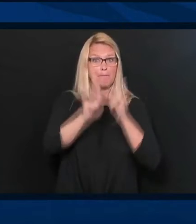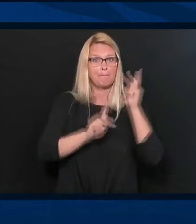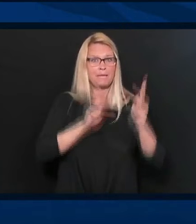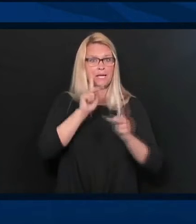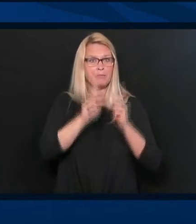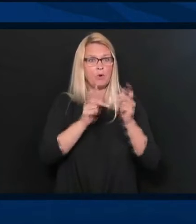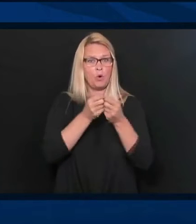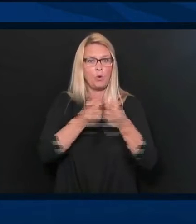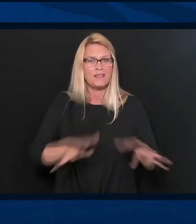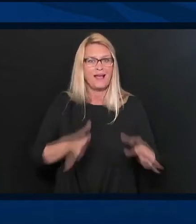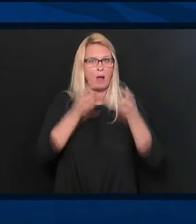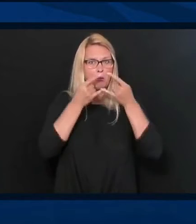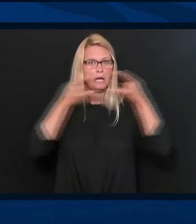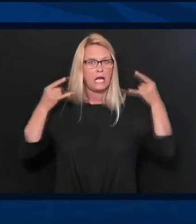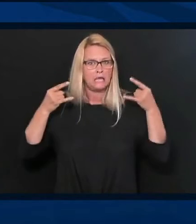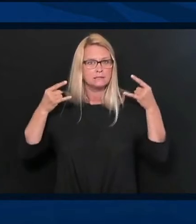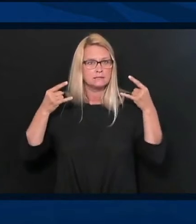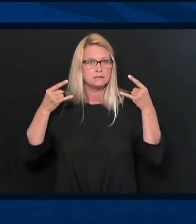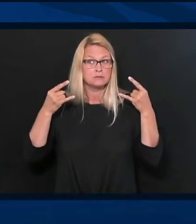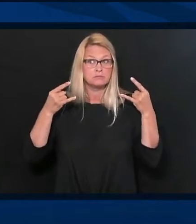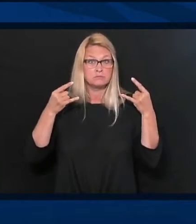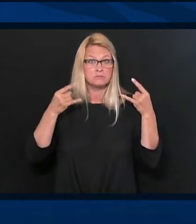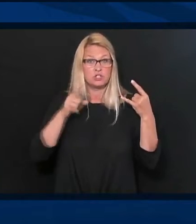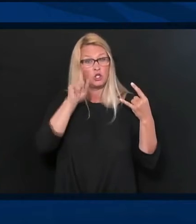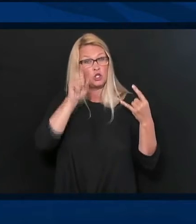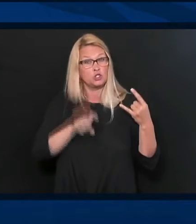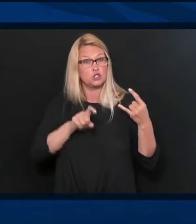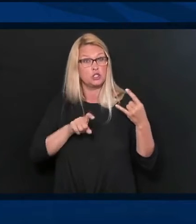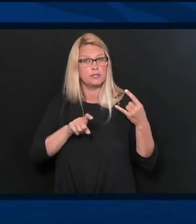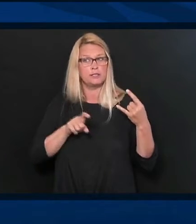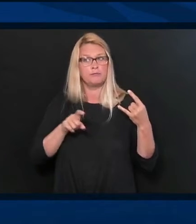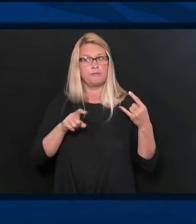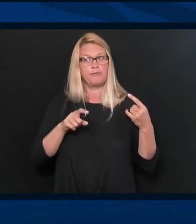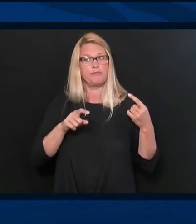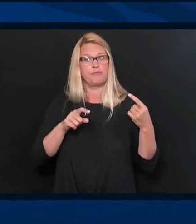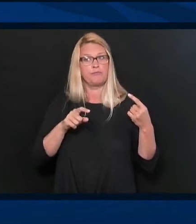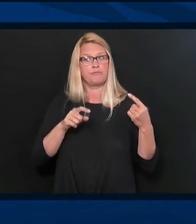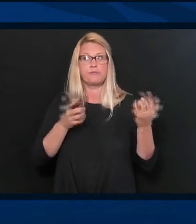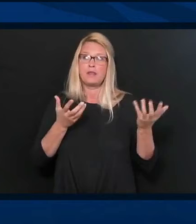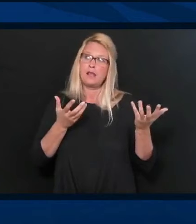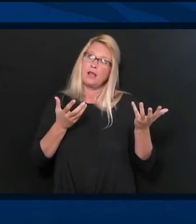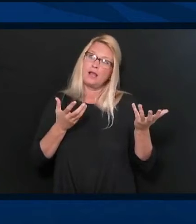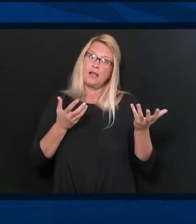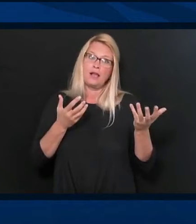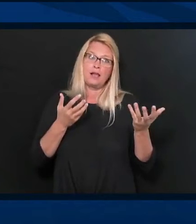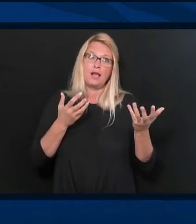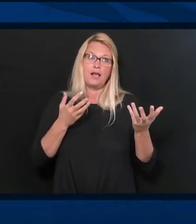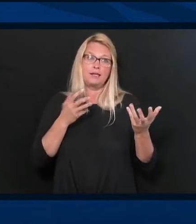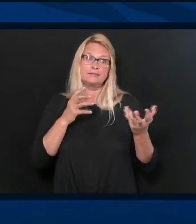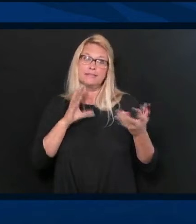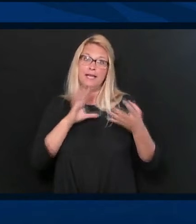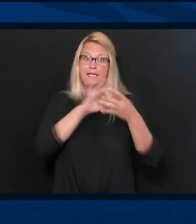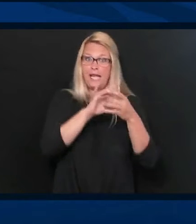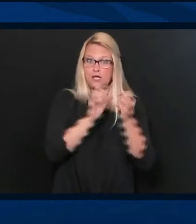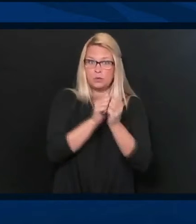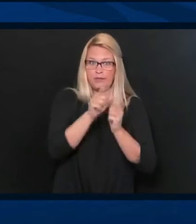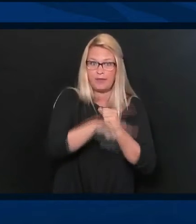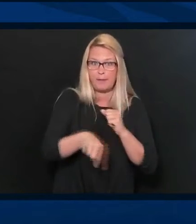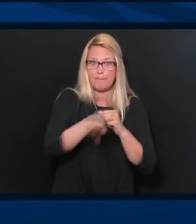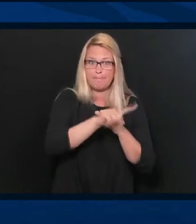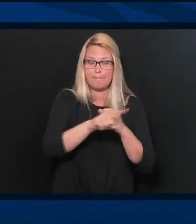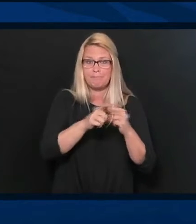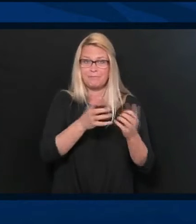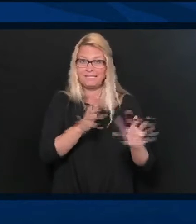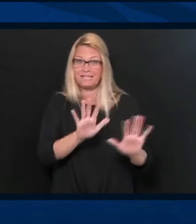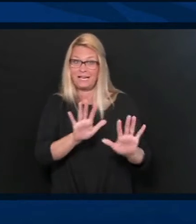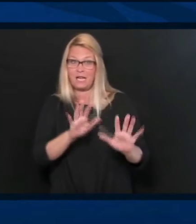without mask, should you engage them? Should you try to say, hey, look, I don't